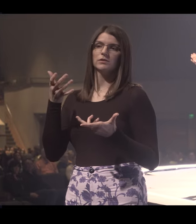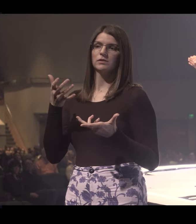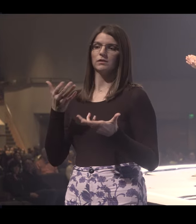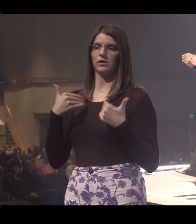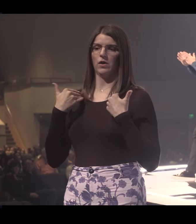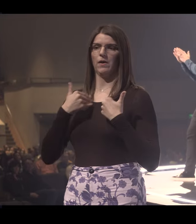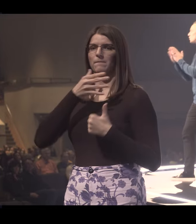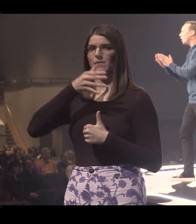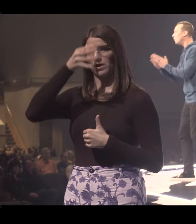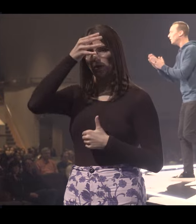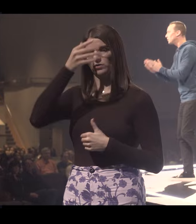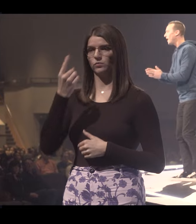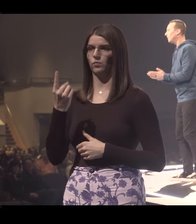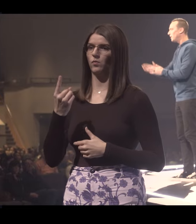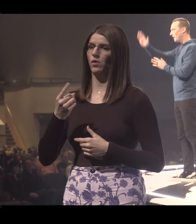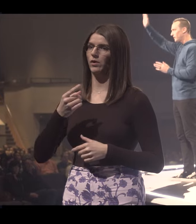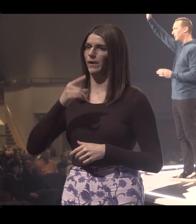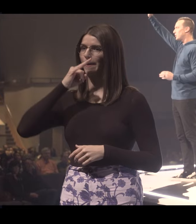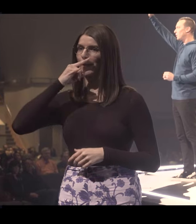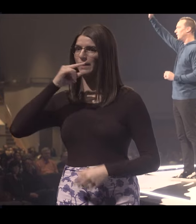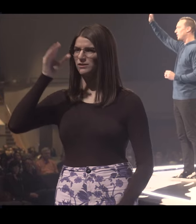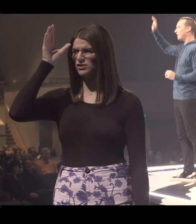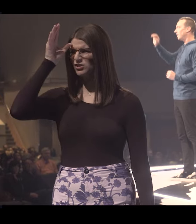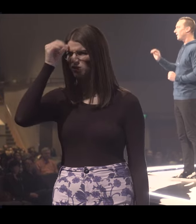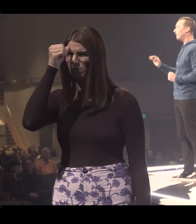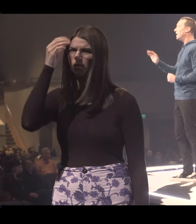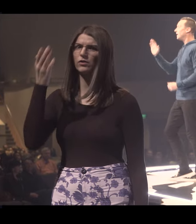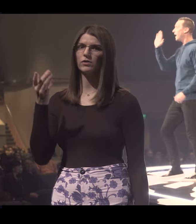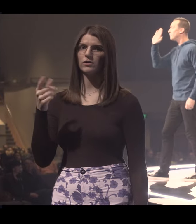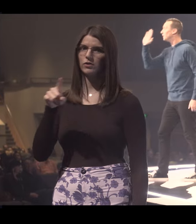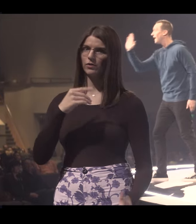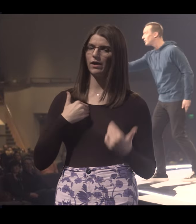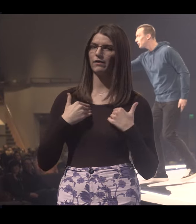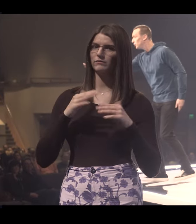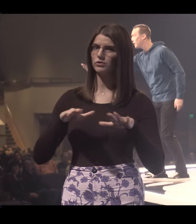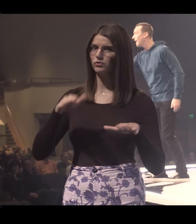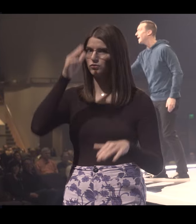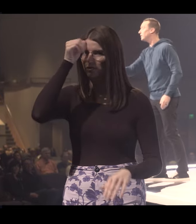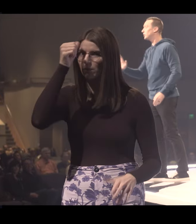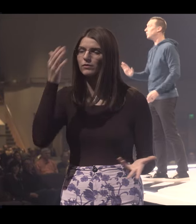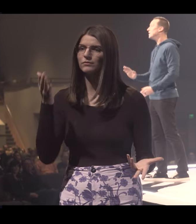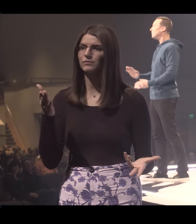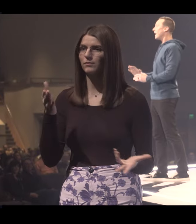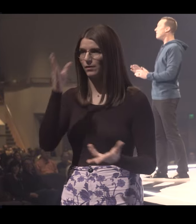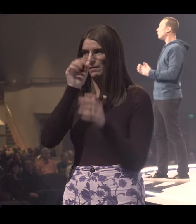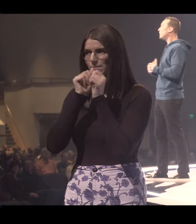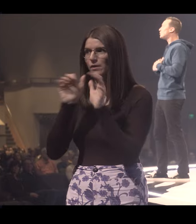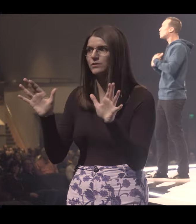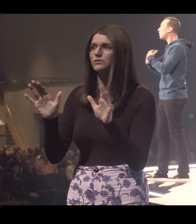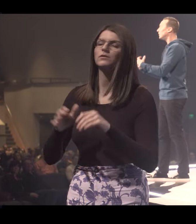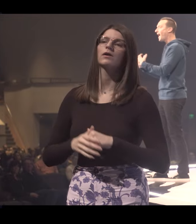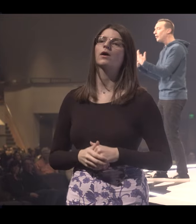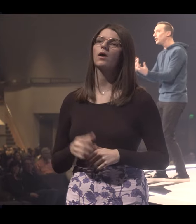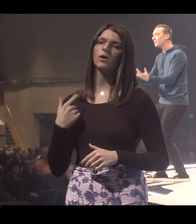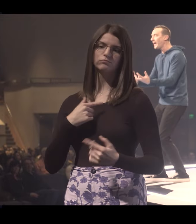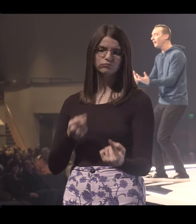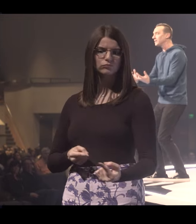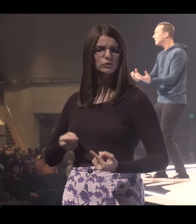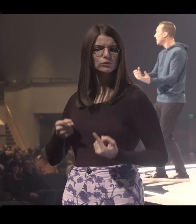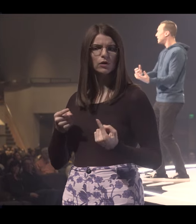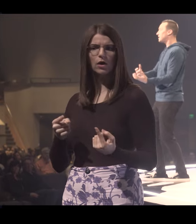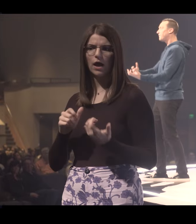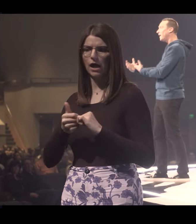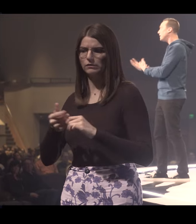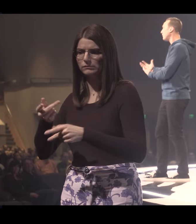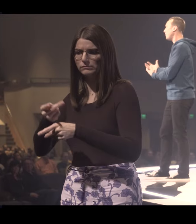parents. One of our kids was a strong-willed child. Anybody else got a strong-willed child out there? God bless you. Okay, I did too. And, man, we struggled.